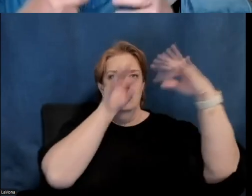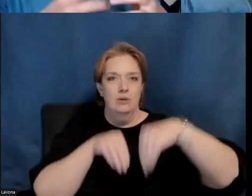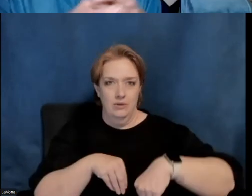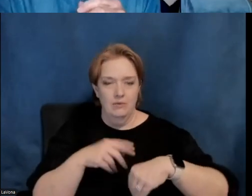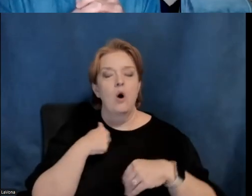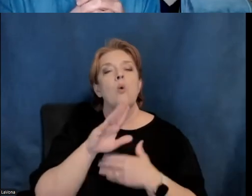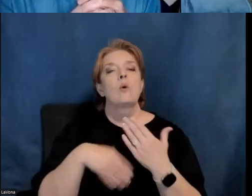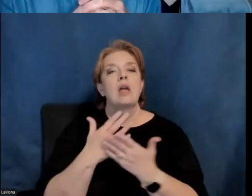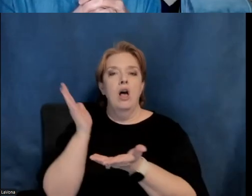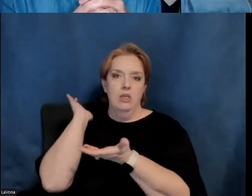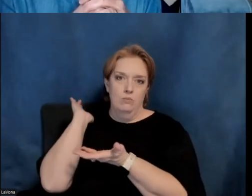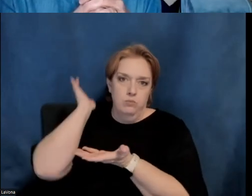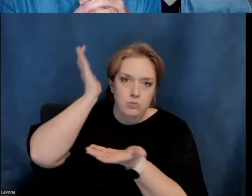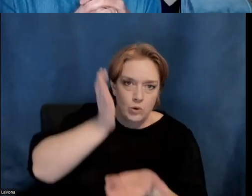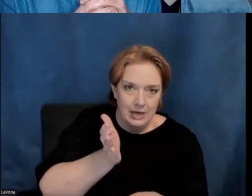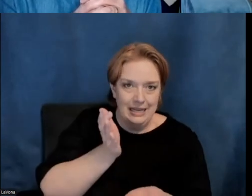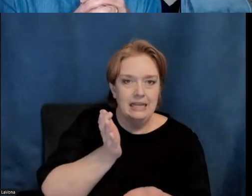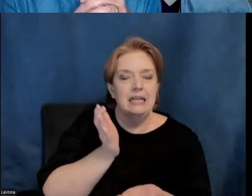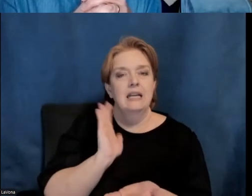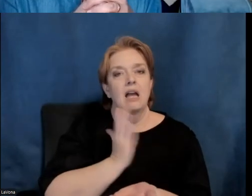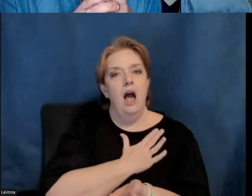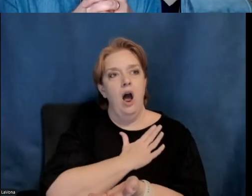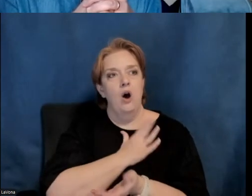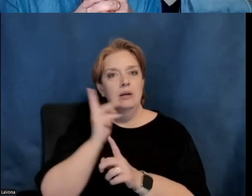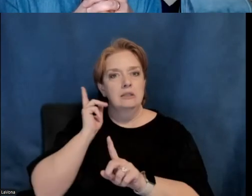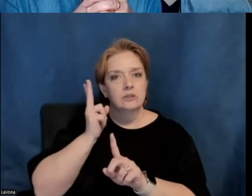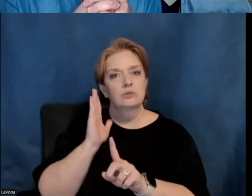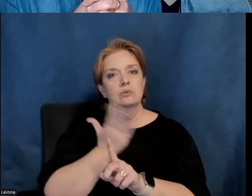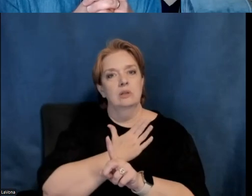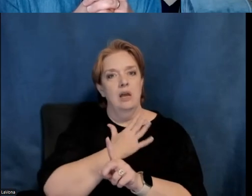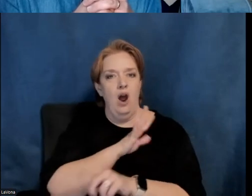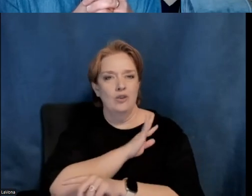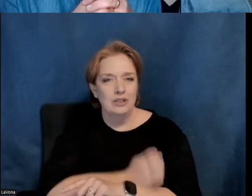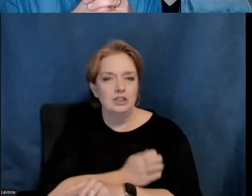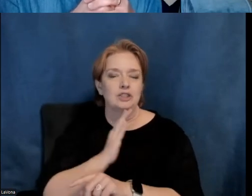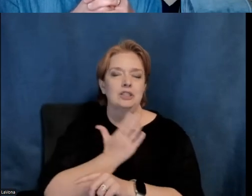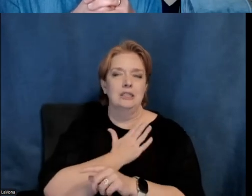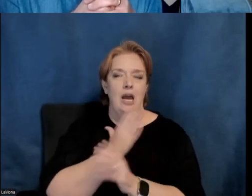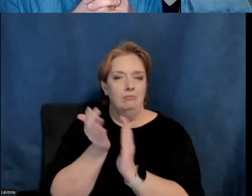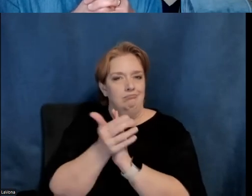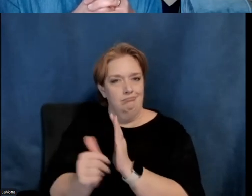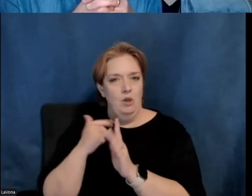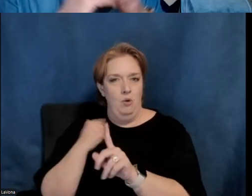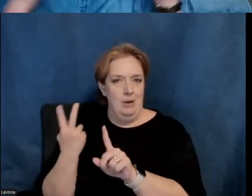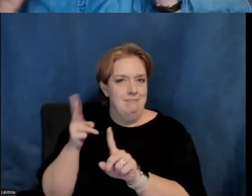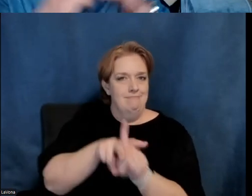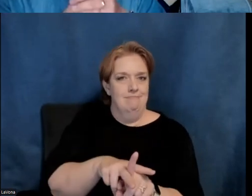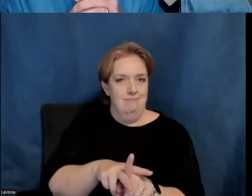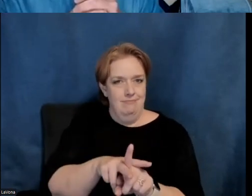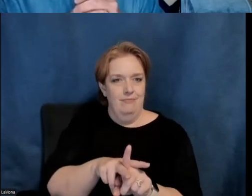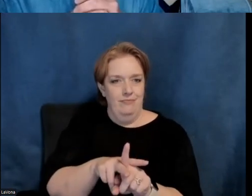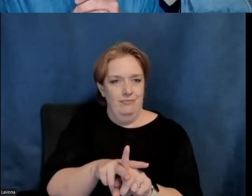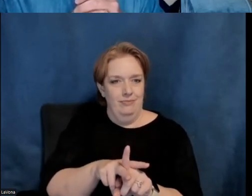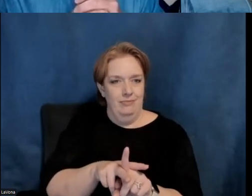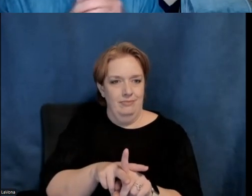all bring, uh, you know, we bring our energy and our gifts to bear on the lives that we live. Uh, and, uh, and to that extent,